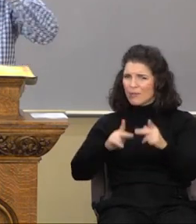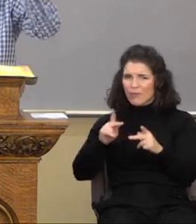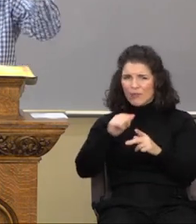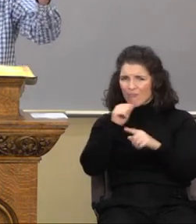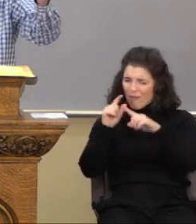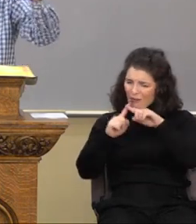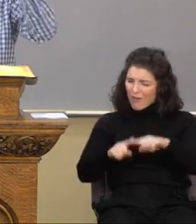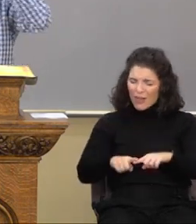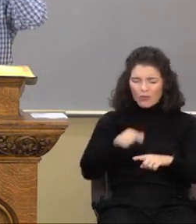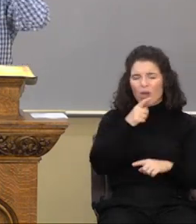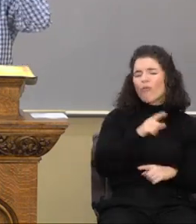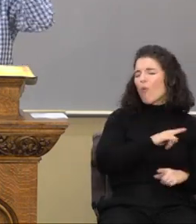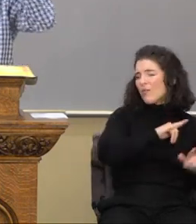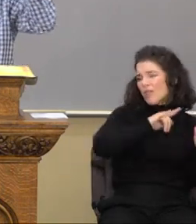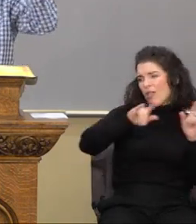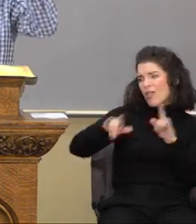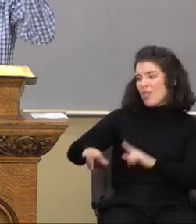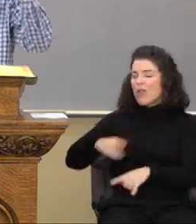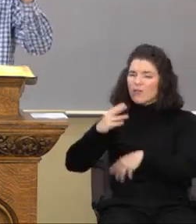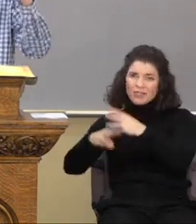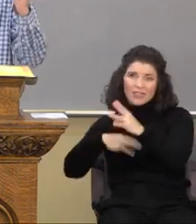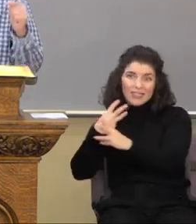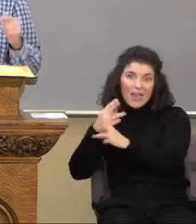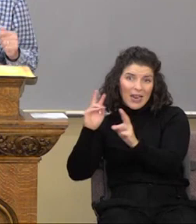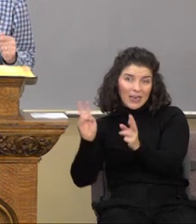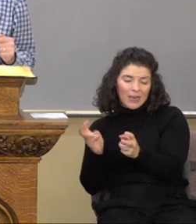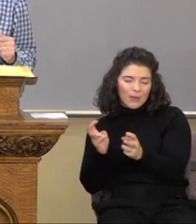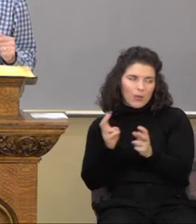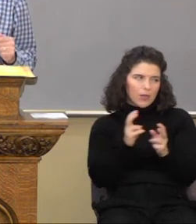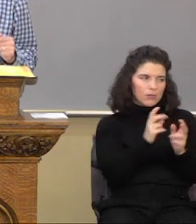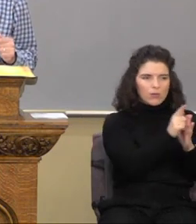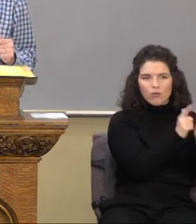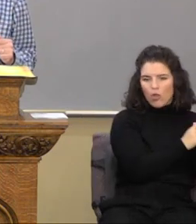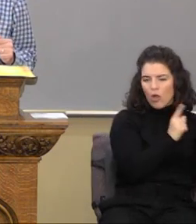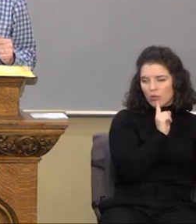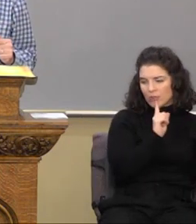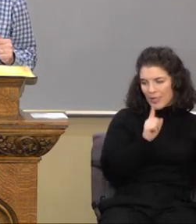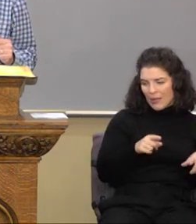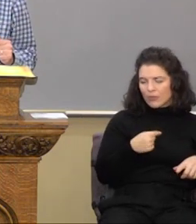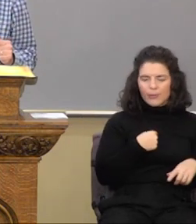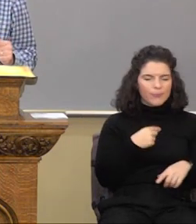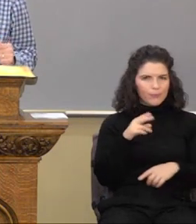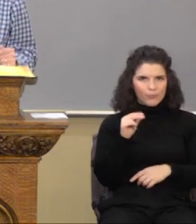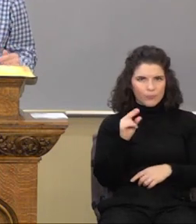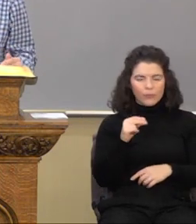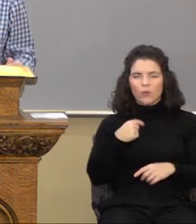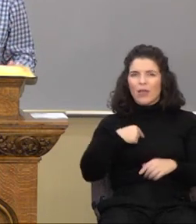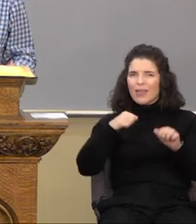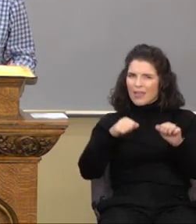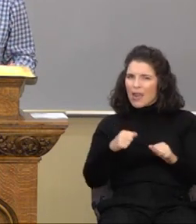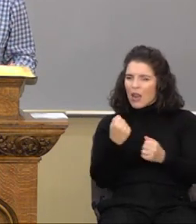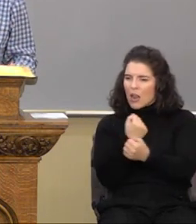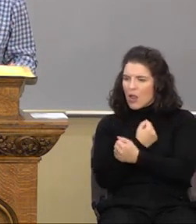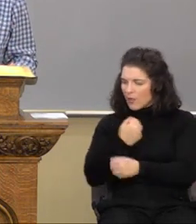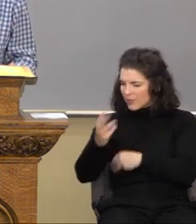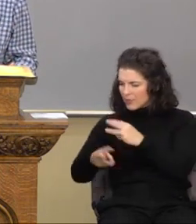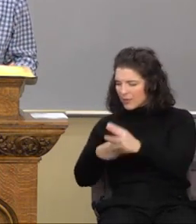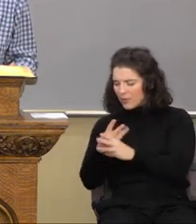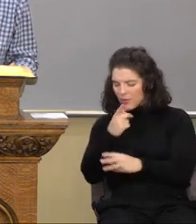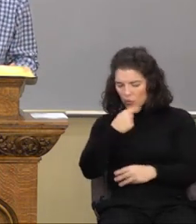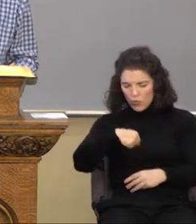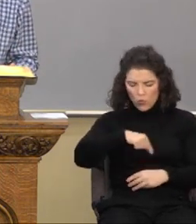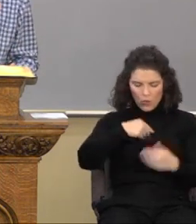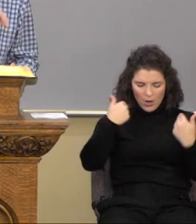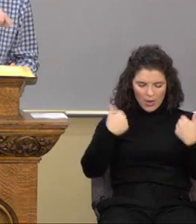have to love society because, quote, the law tells me to do it. I can love society because of who I am